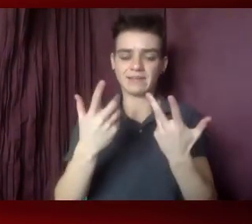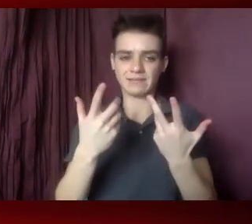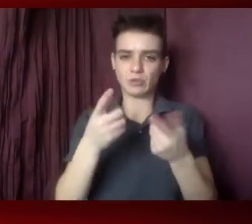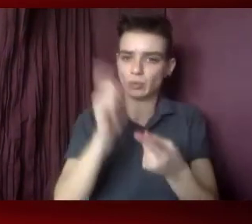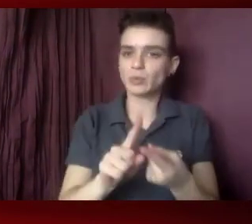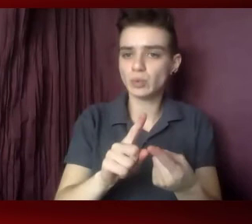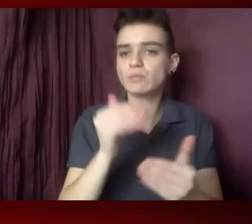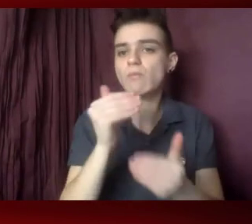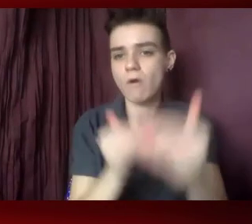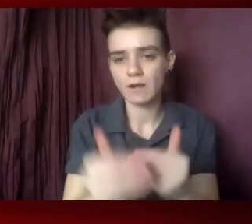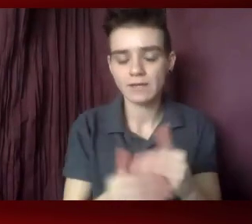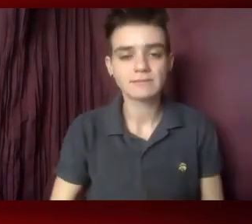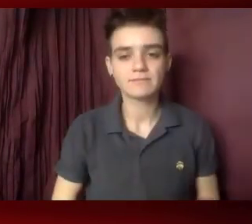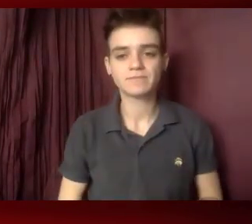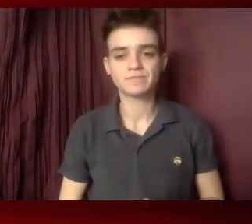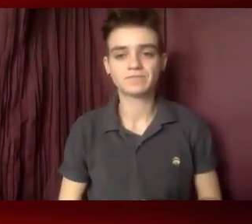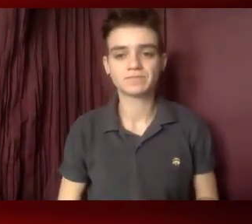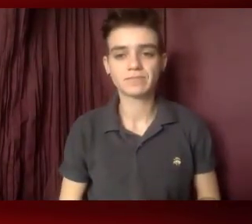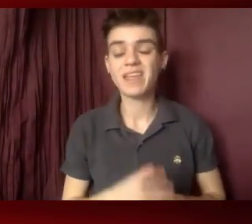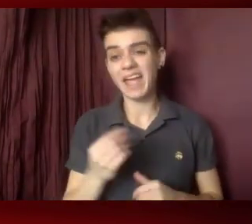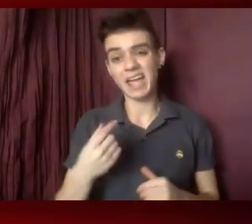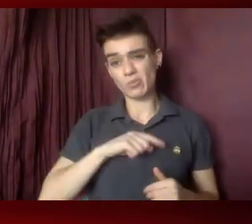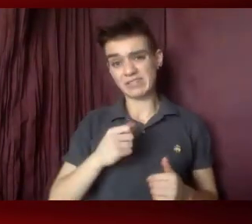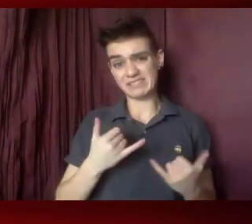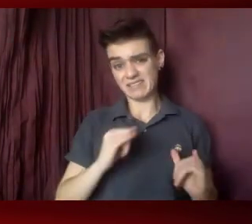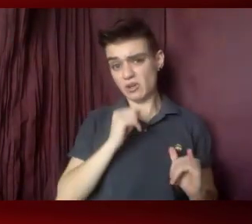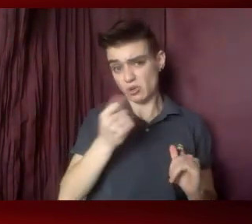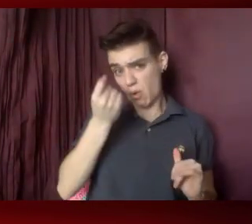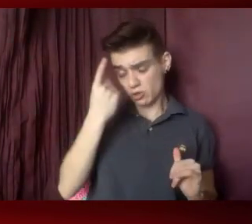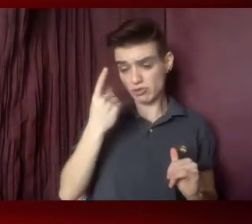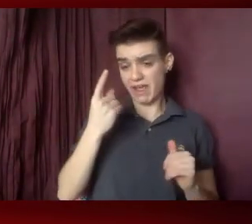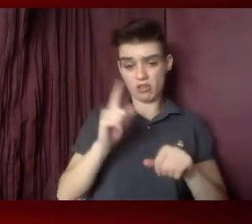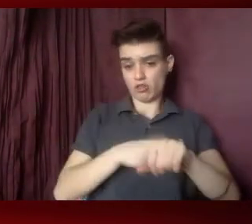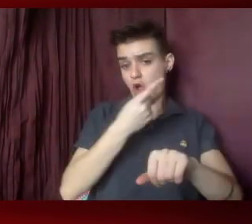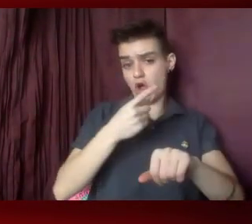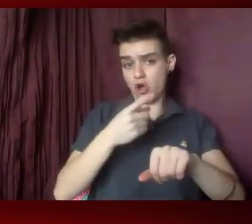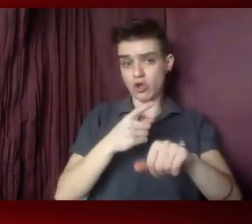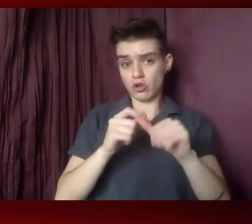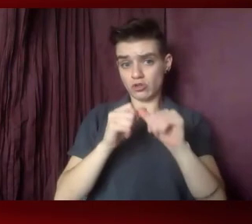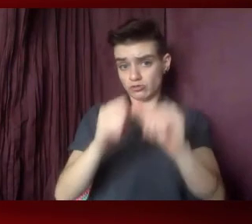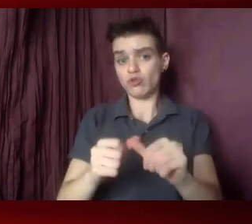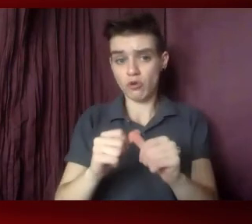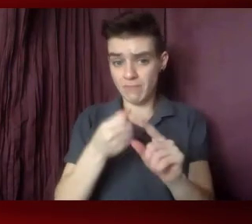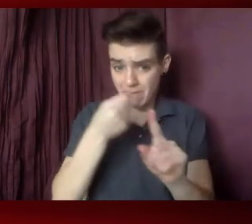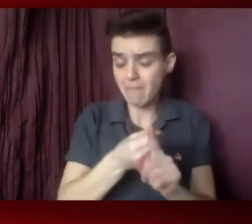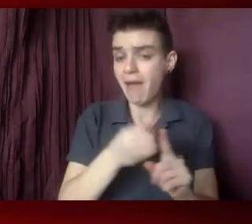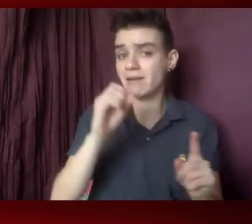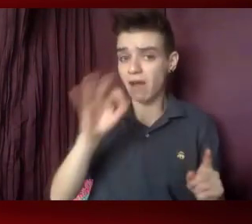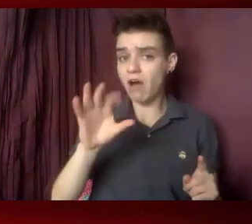the long-term impact of having COVID-19 or even the long-term impact of having lived through the pandemic.